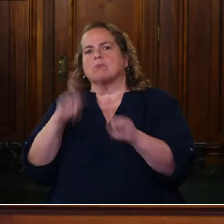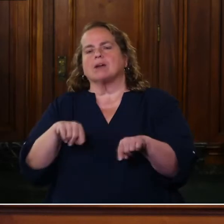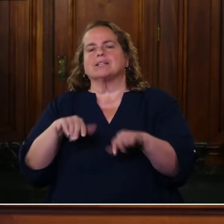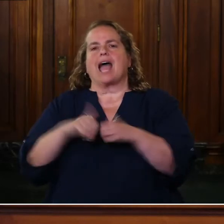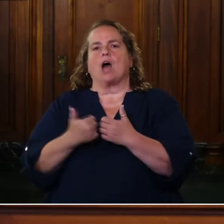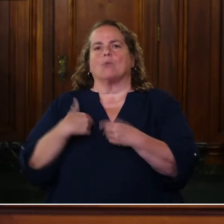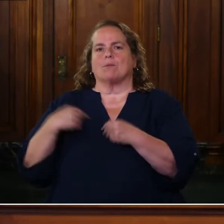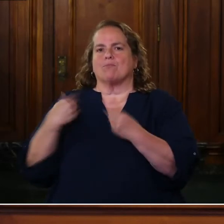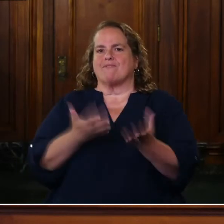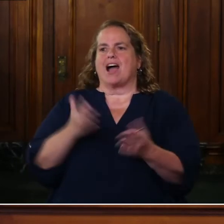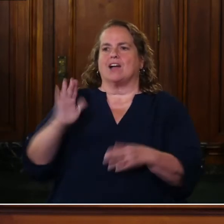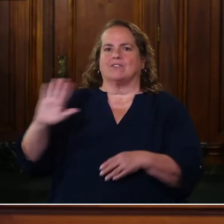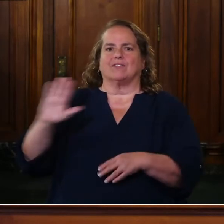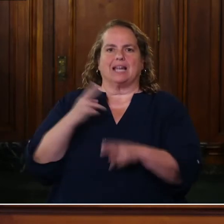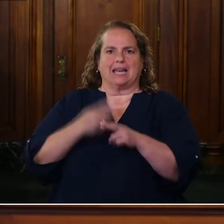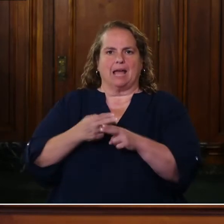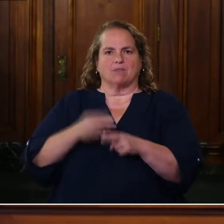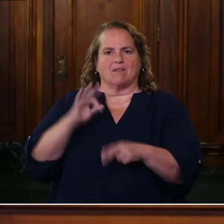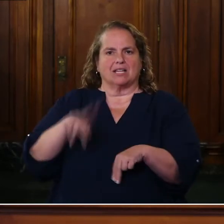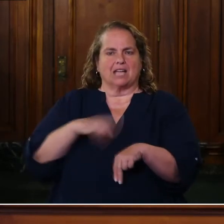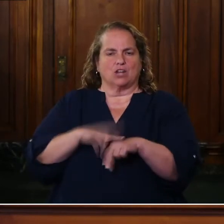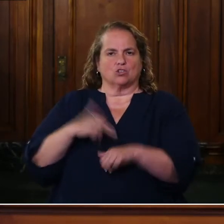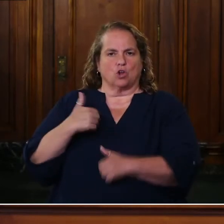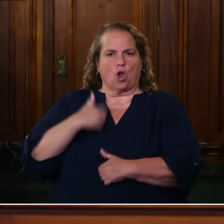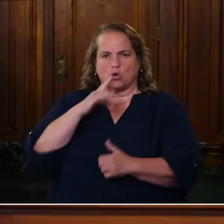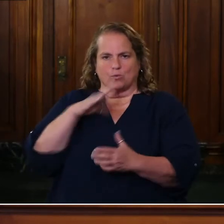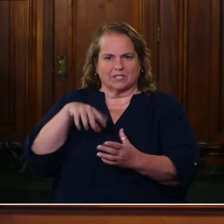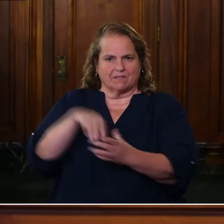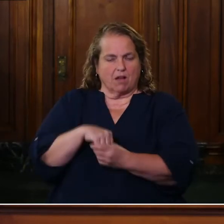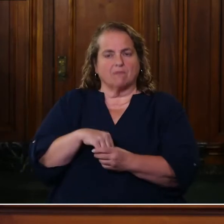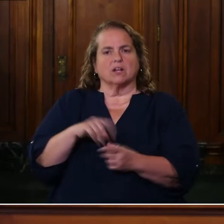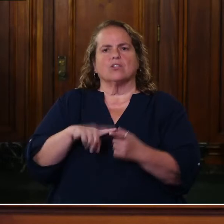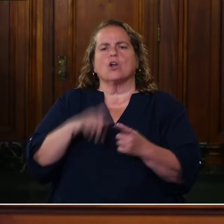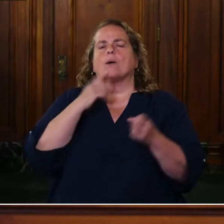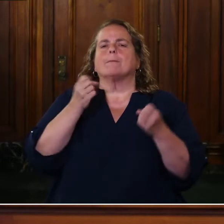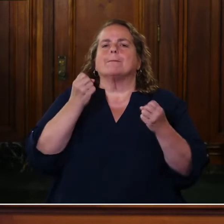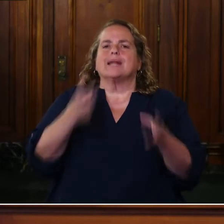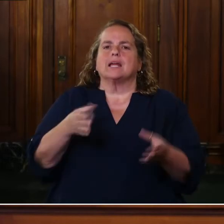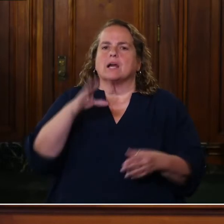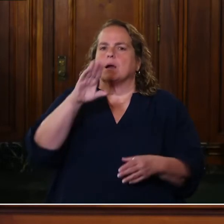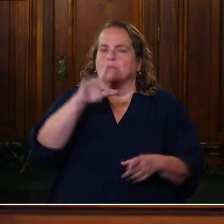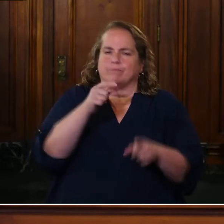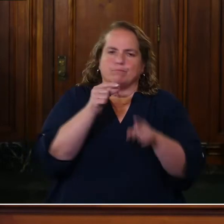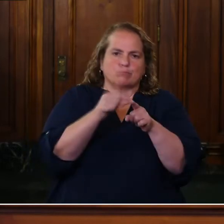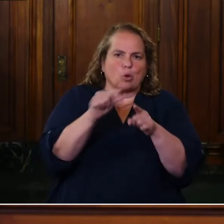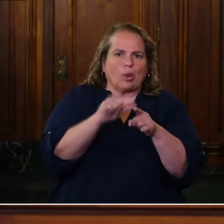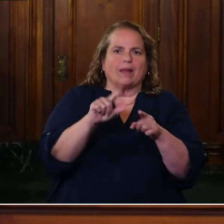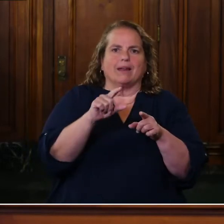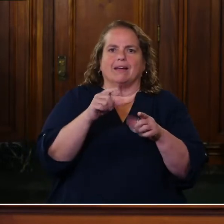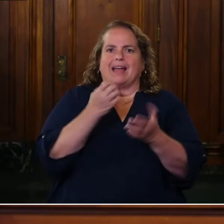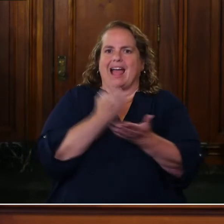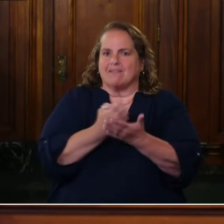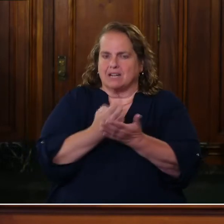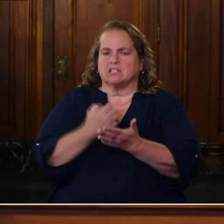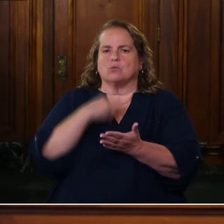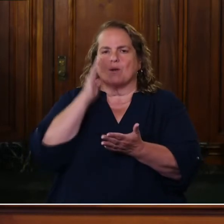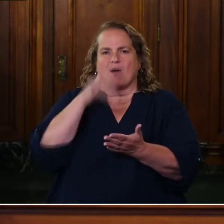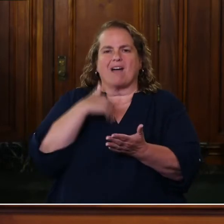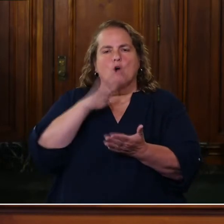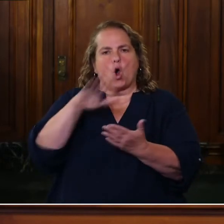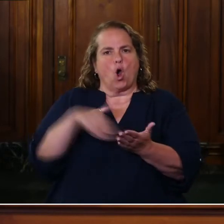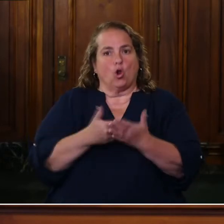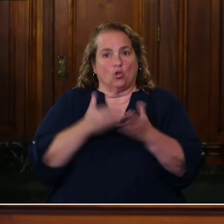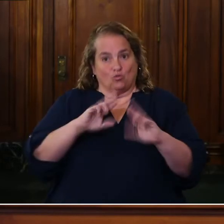those names. Um, uh, the ballistics, know, there are multiple pieces of ballistic, uh, evidence. We believe that we will have them all, uh, 2%